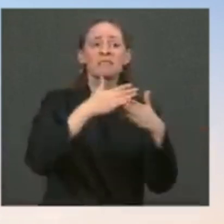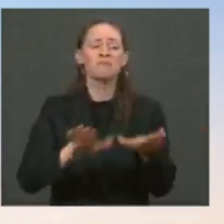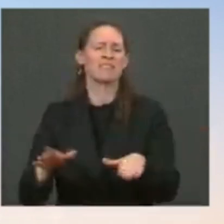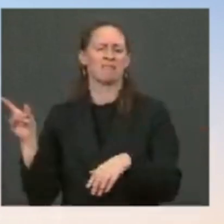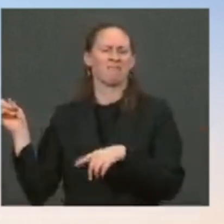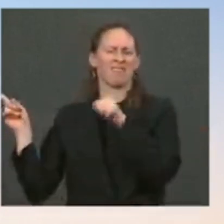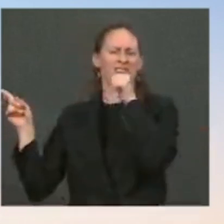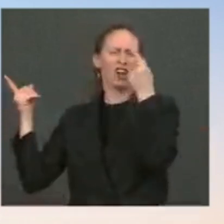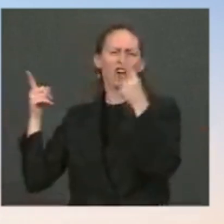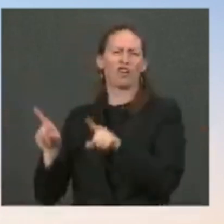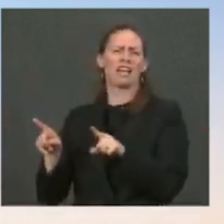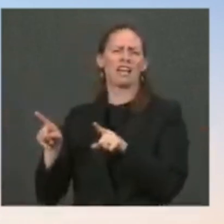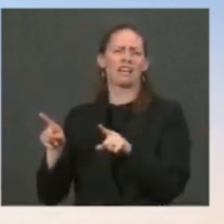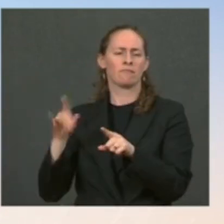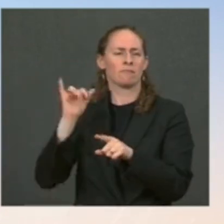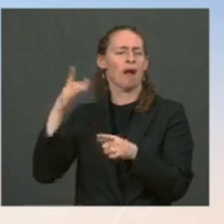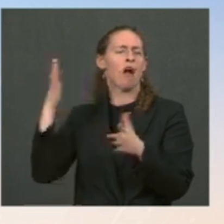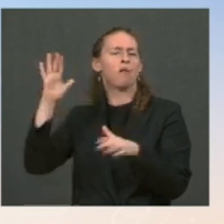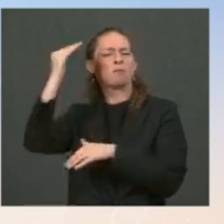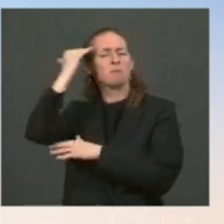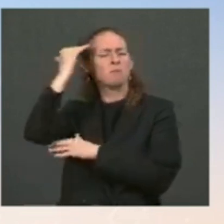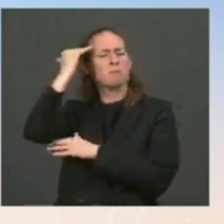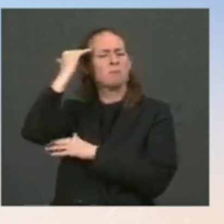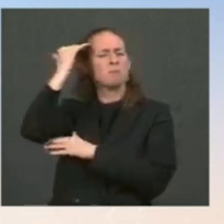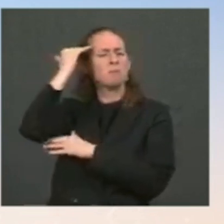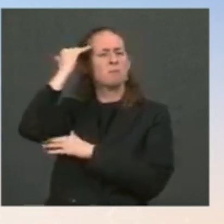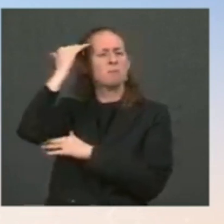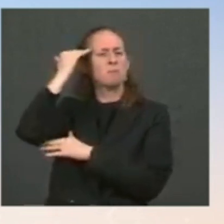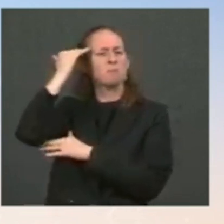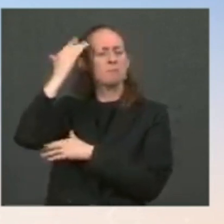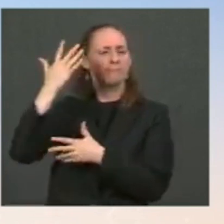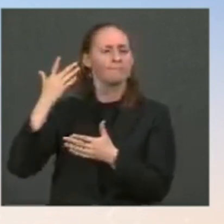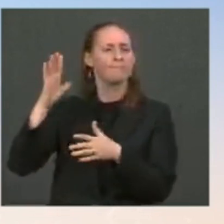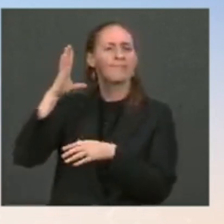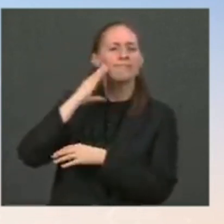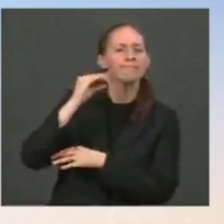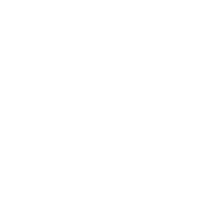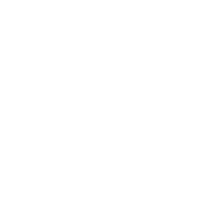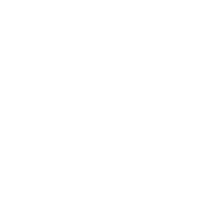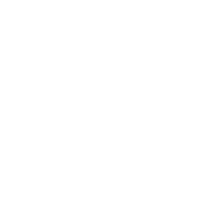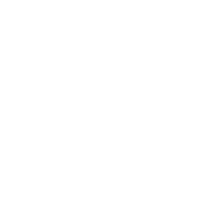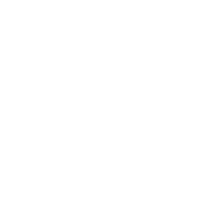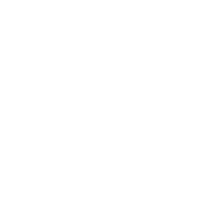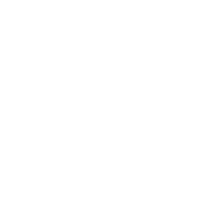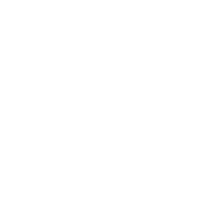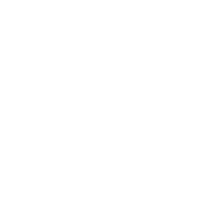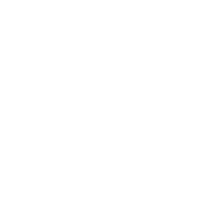experiences and his time in office, whether vice president or Senate, inform his approach to issues.